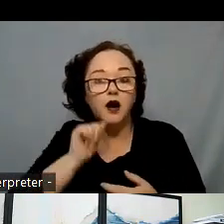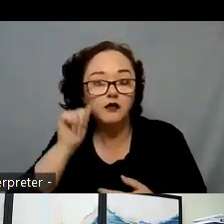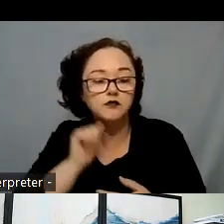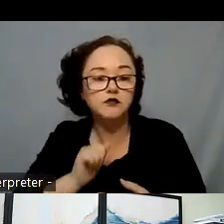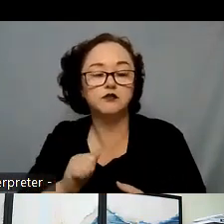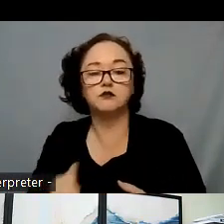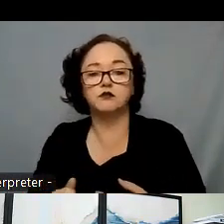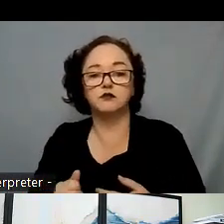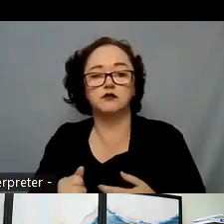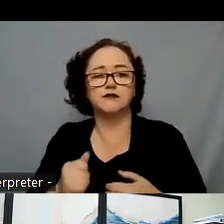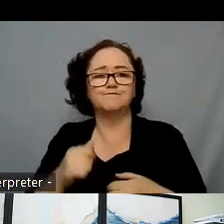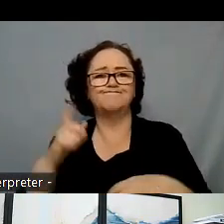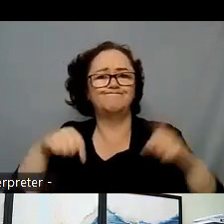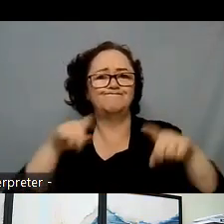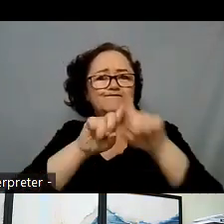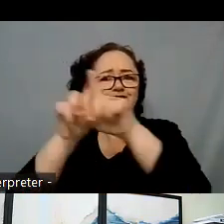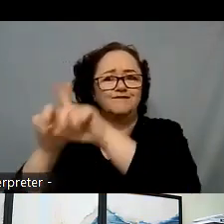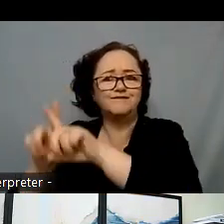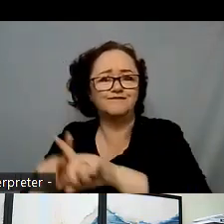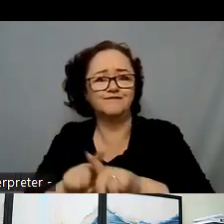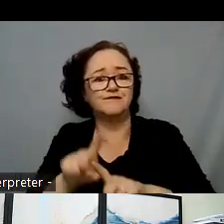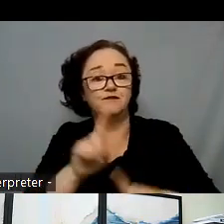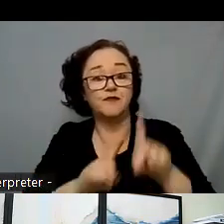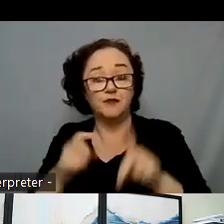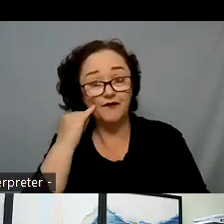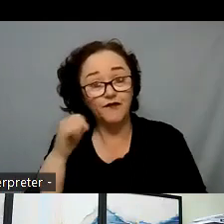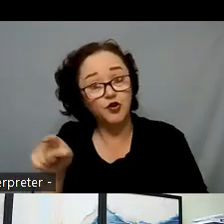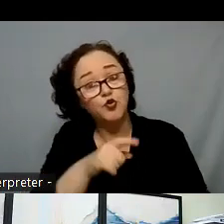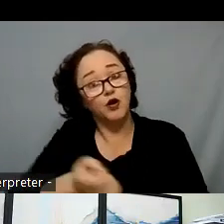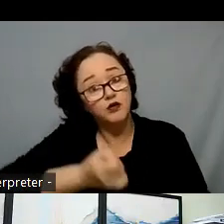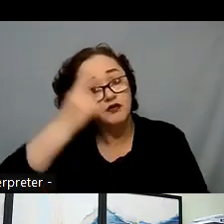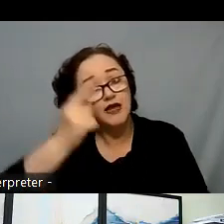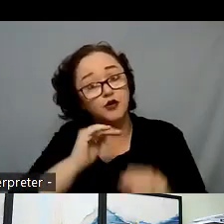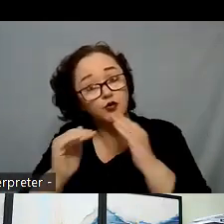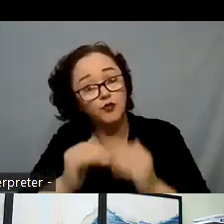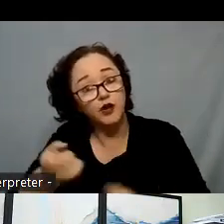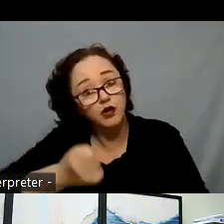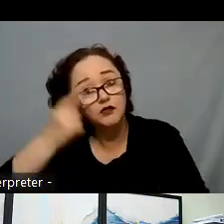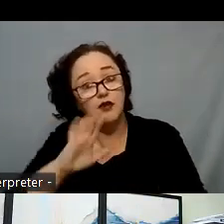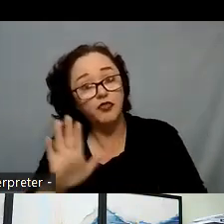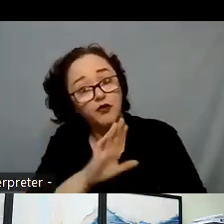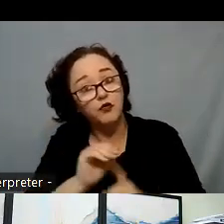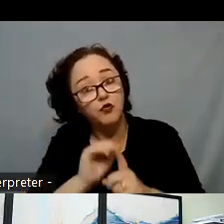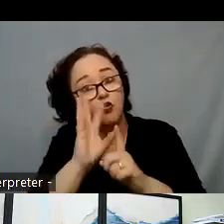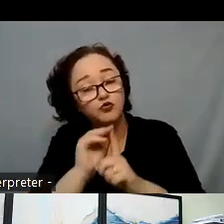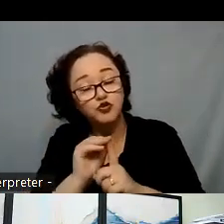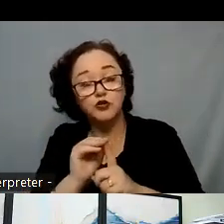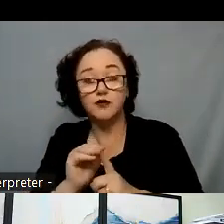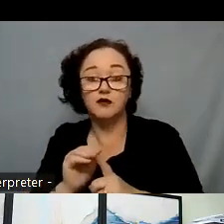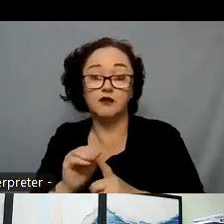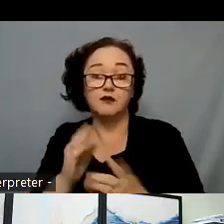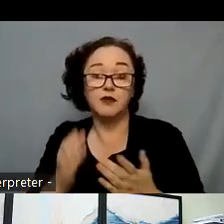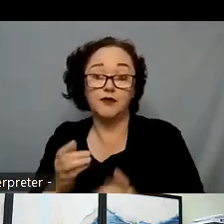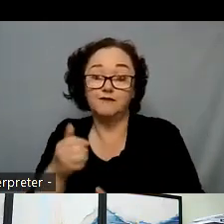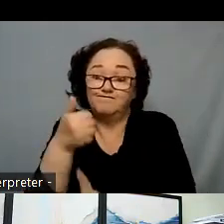again when you understand culture and you understand community that if you're not the person to help that youth that's